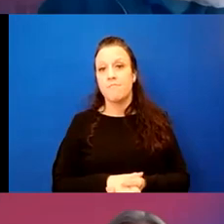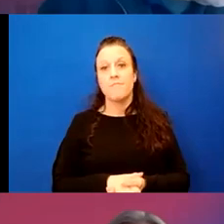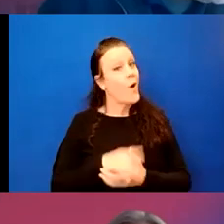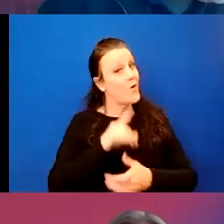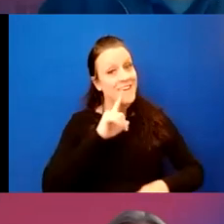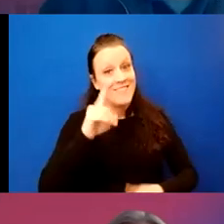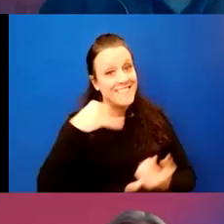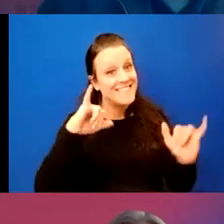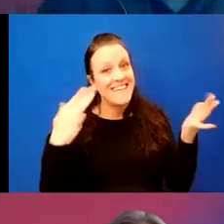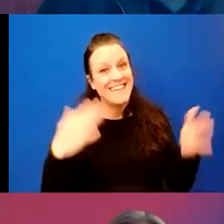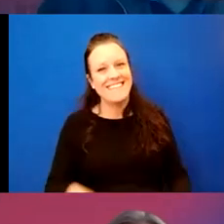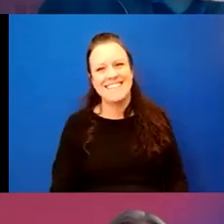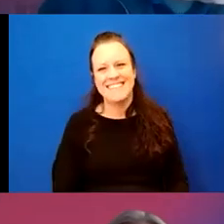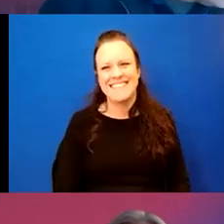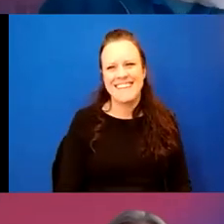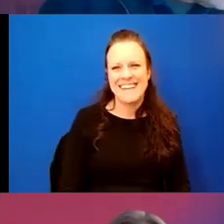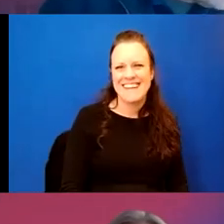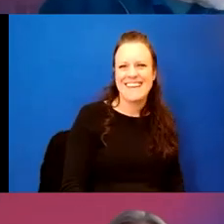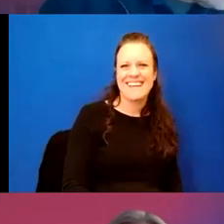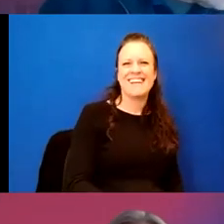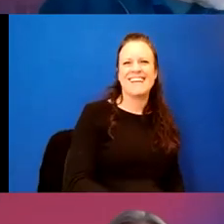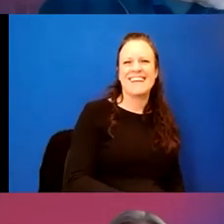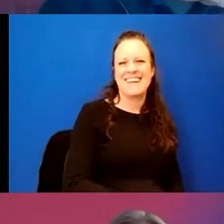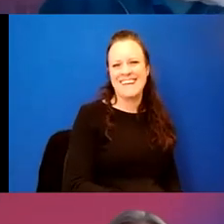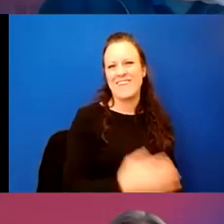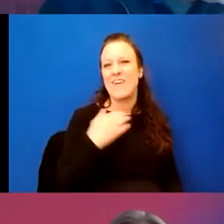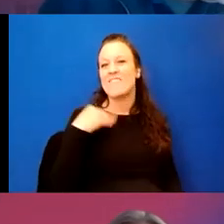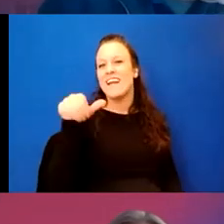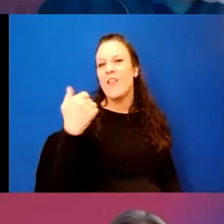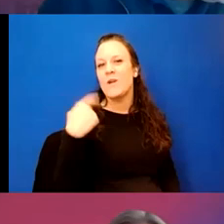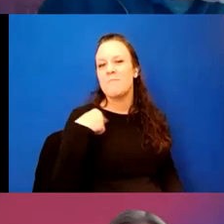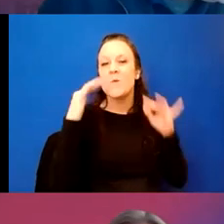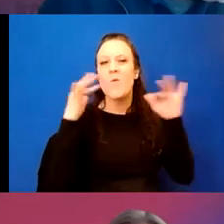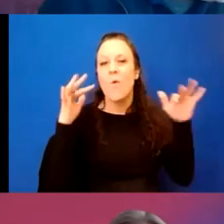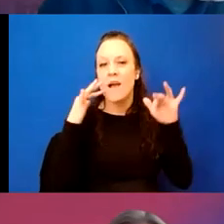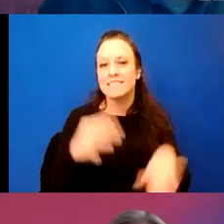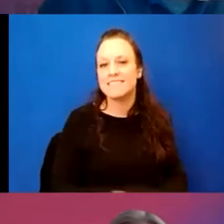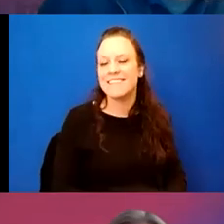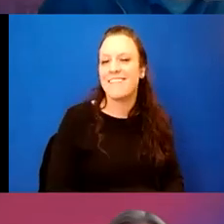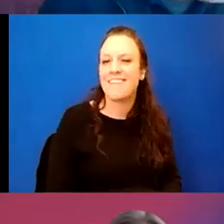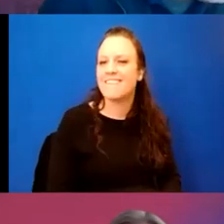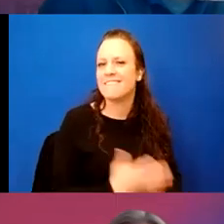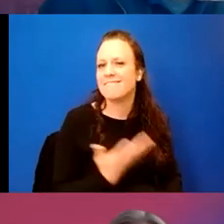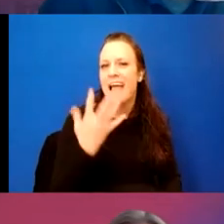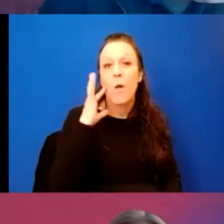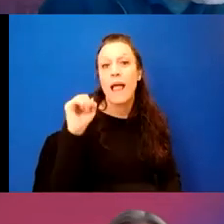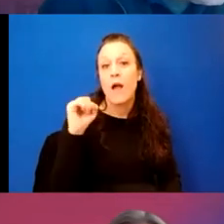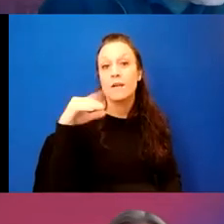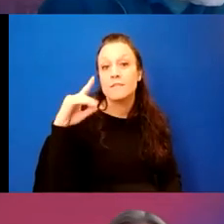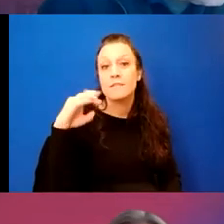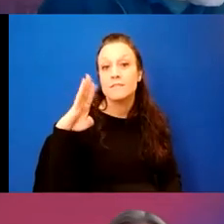definitely still with you. Great. Um, we got another one about noise. Um, how loud is a decibel?